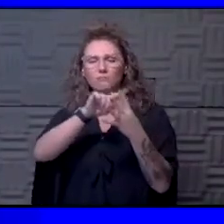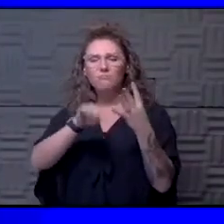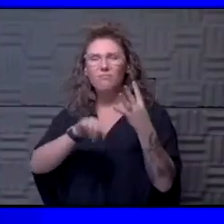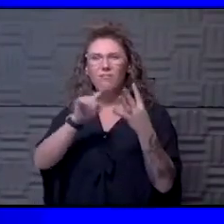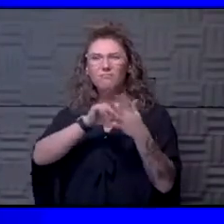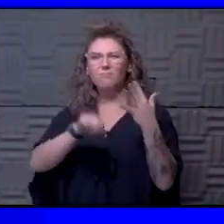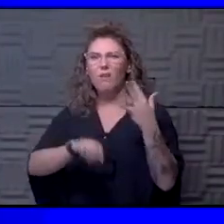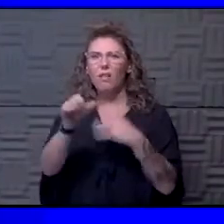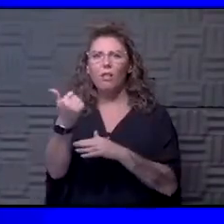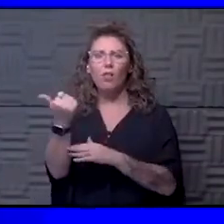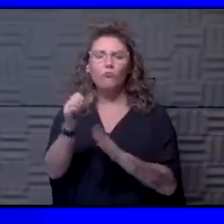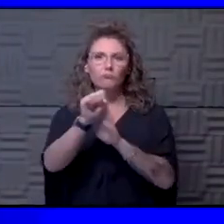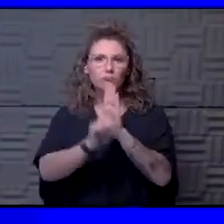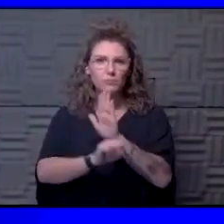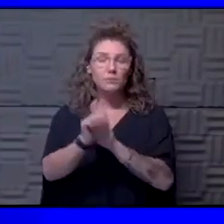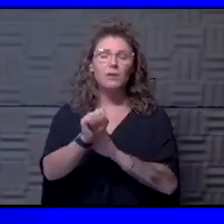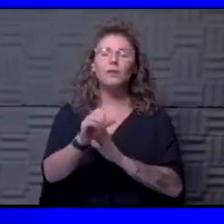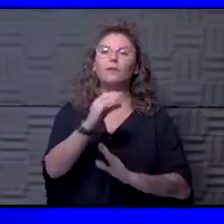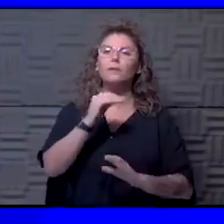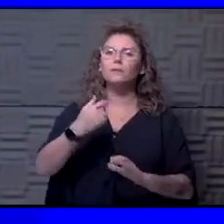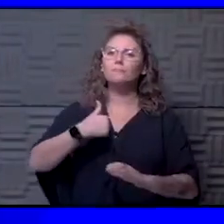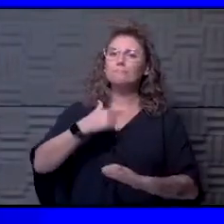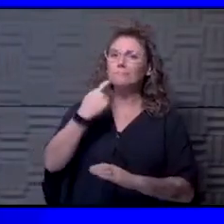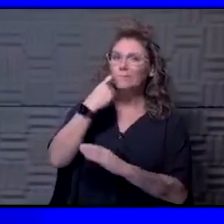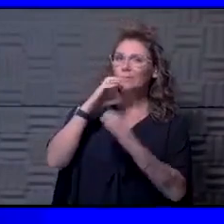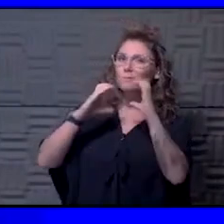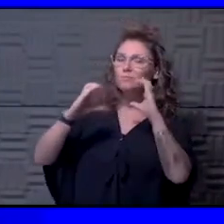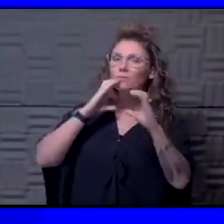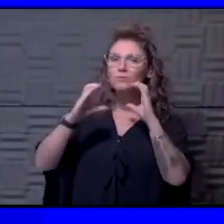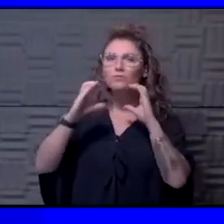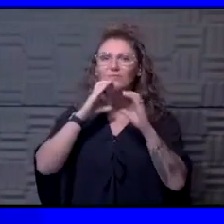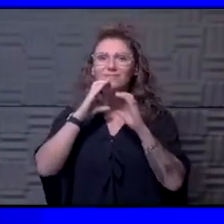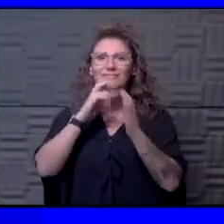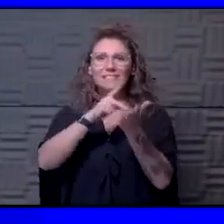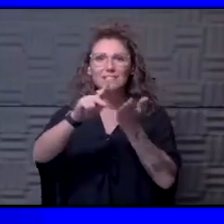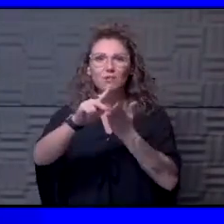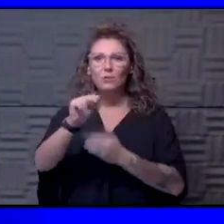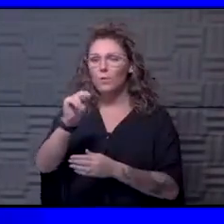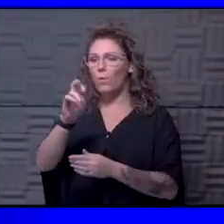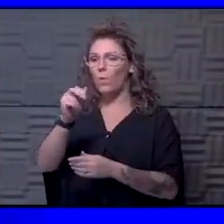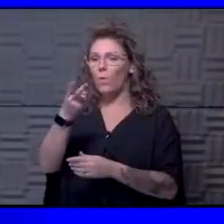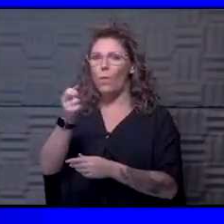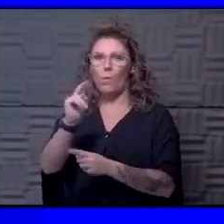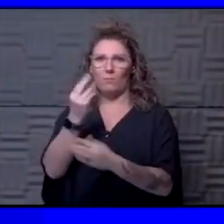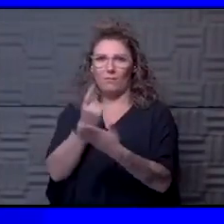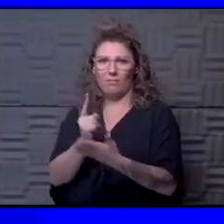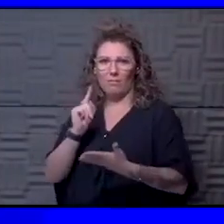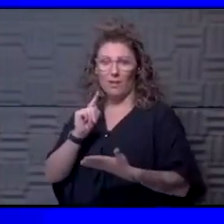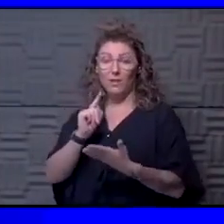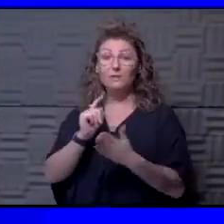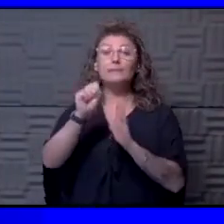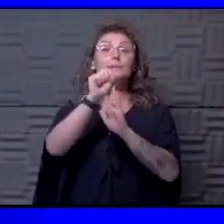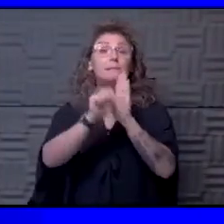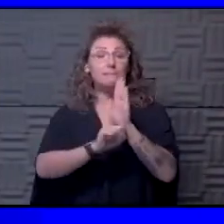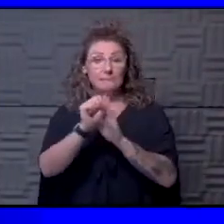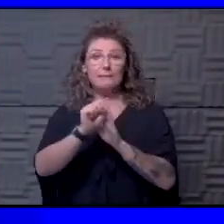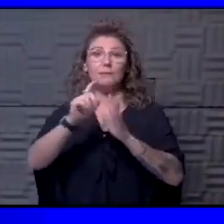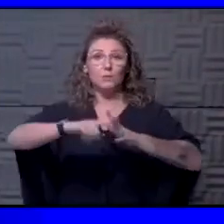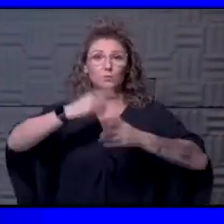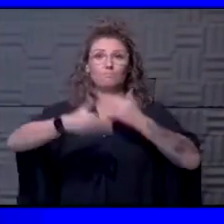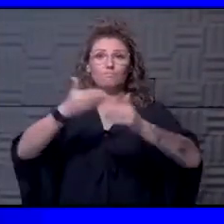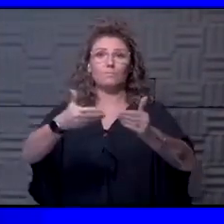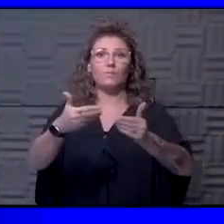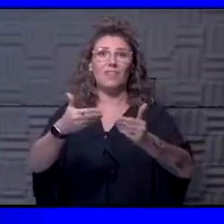other states. I had some communication with Dr. Norman, Secretary Norman, last week. The state is ramping up their genome